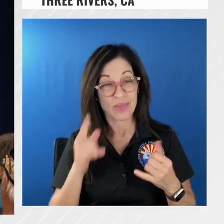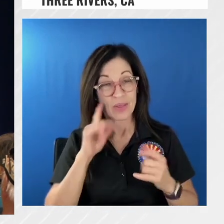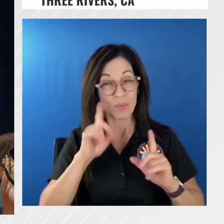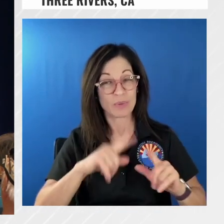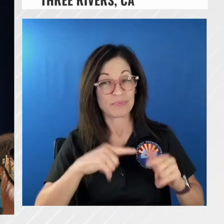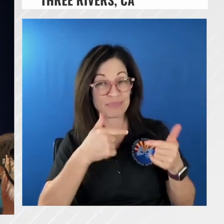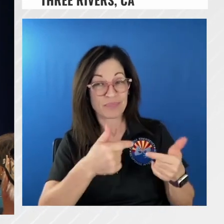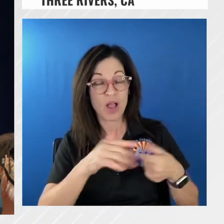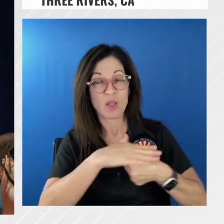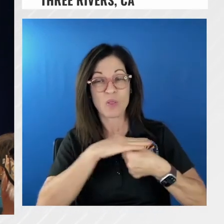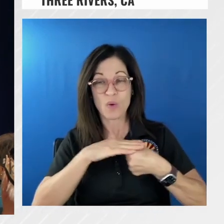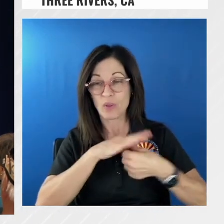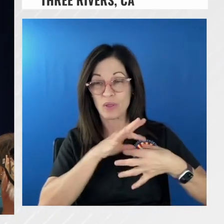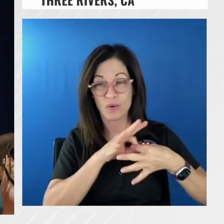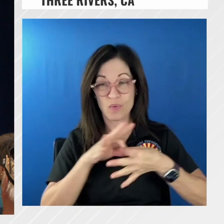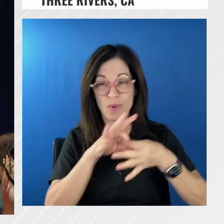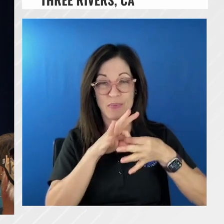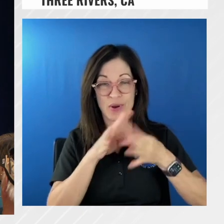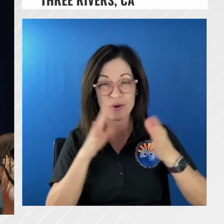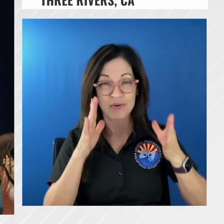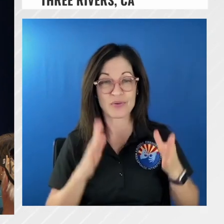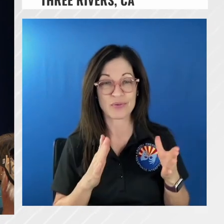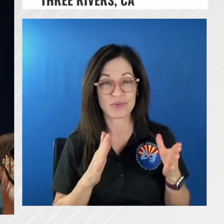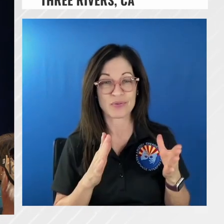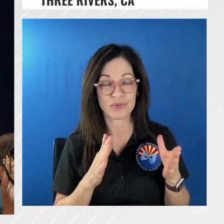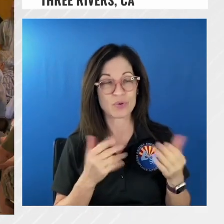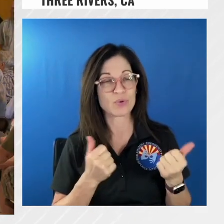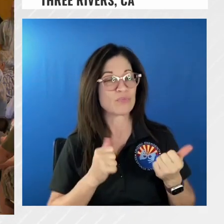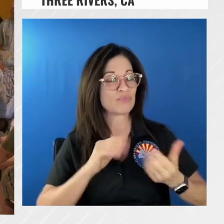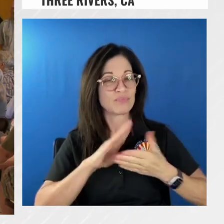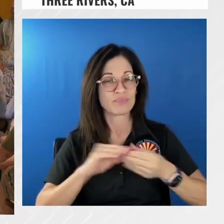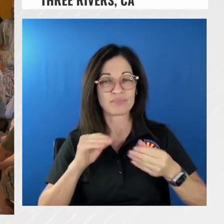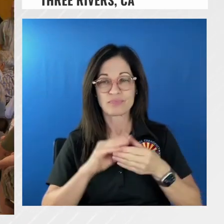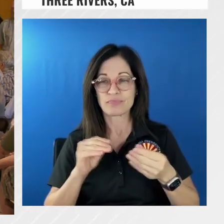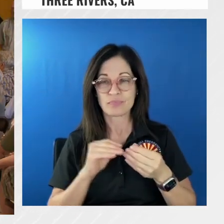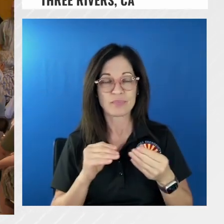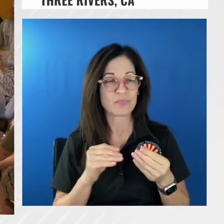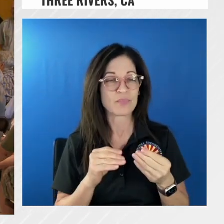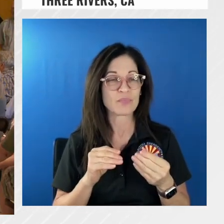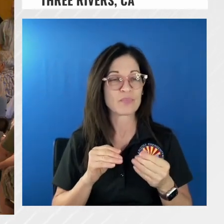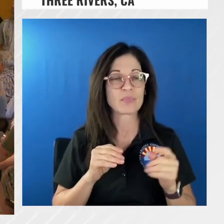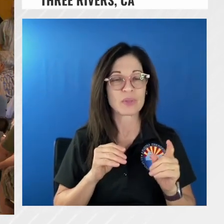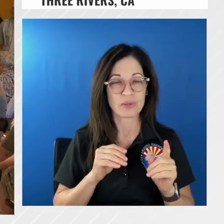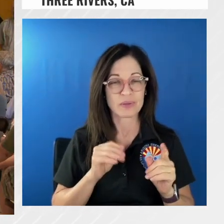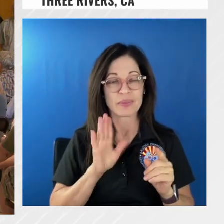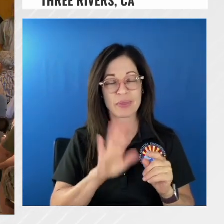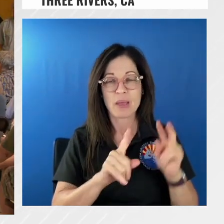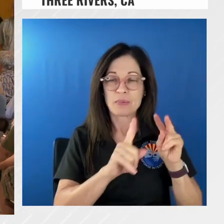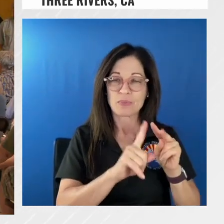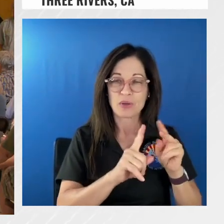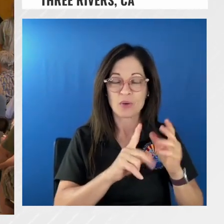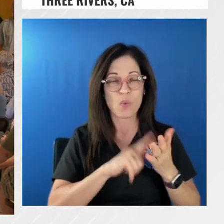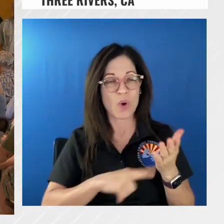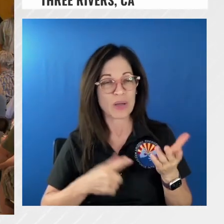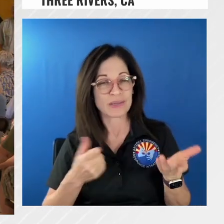cooperators um to just talk about uh where they're at and about any future involvement and we're going